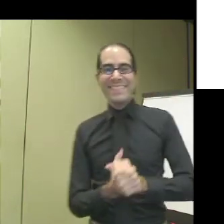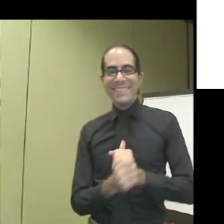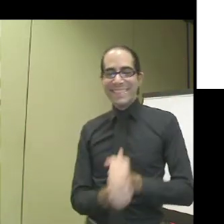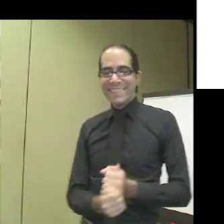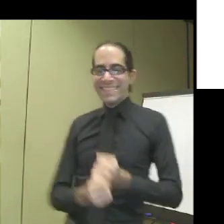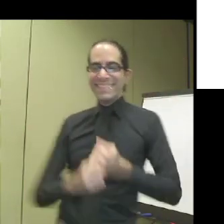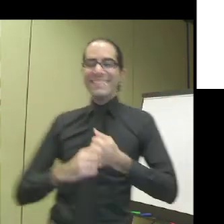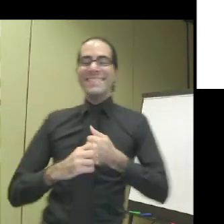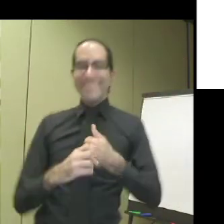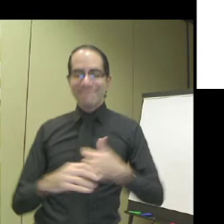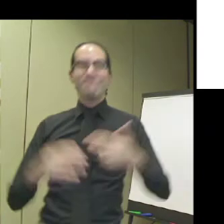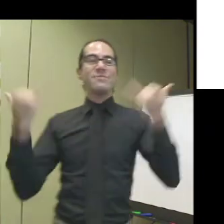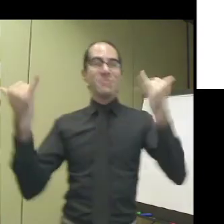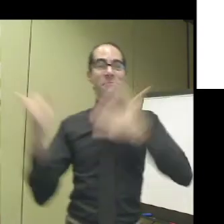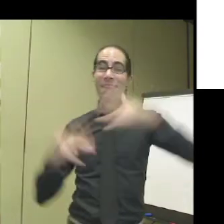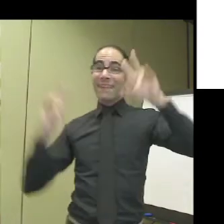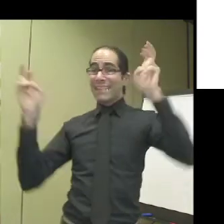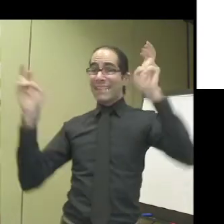one of my senior bosses.